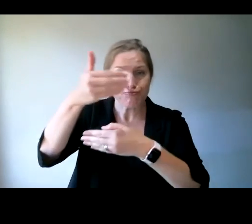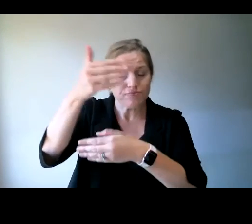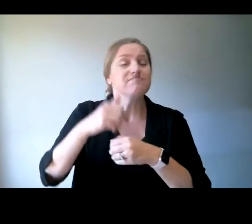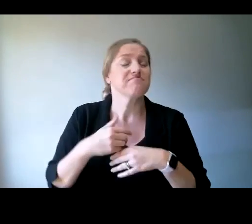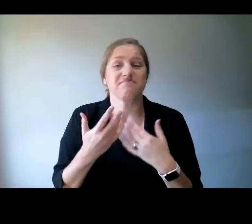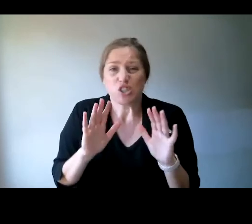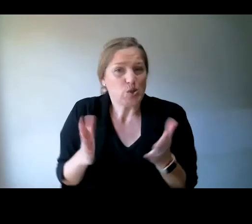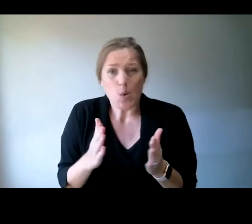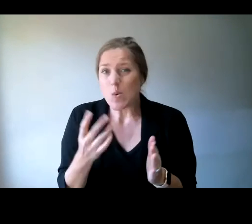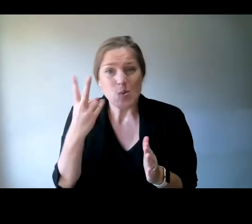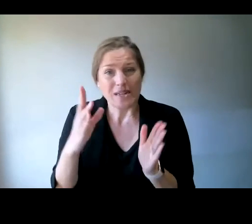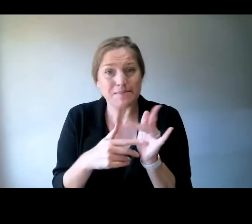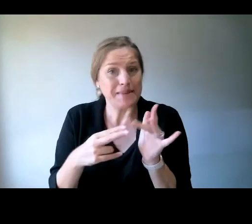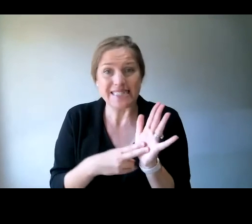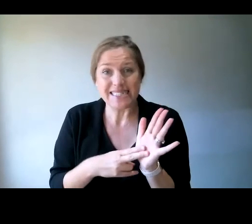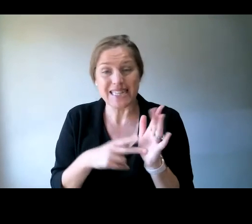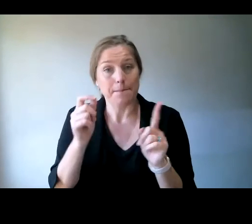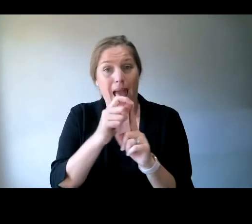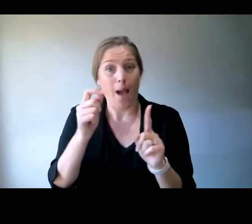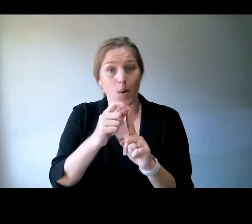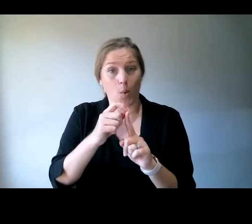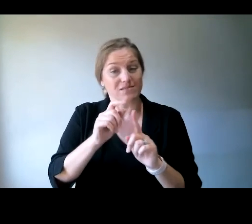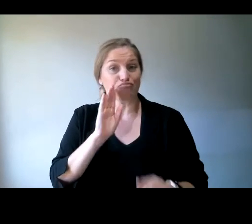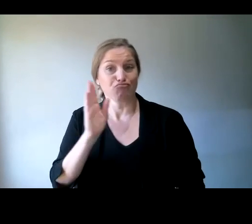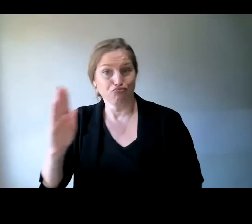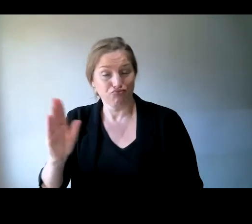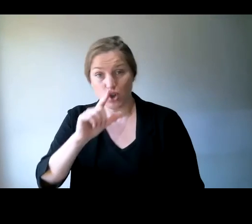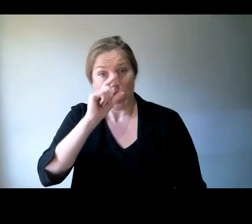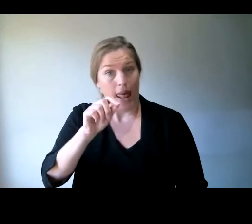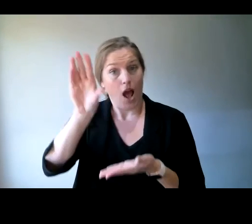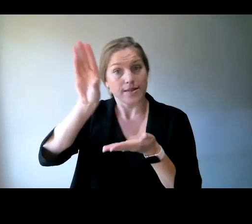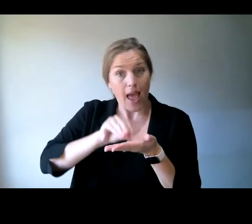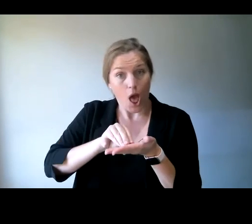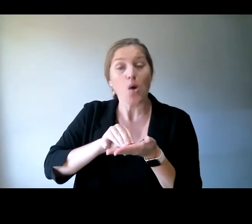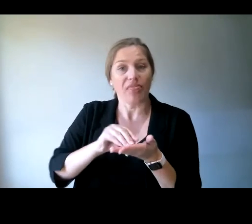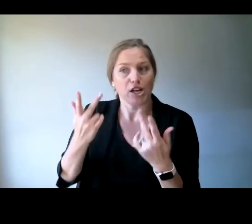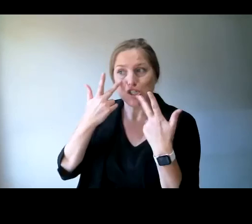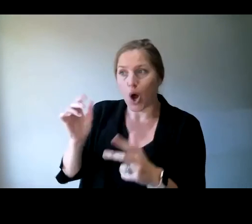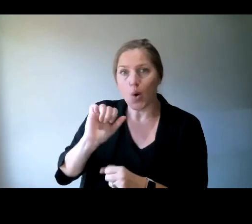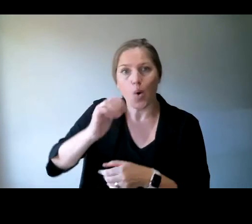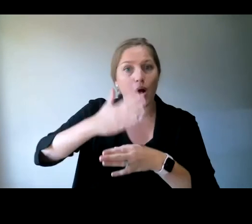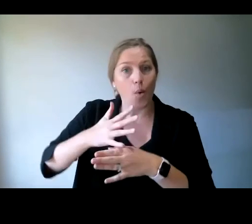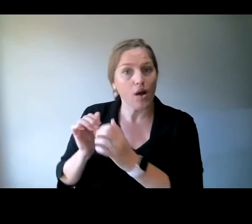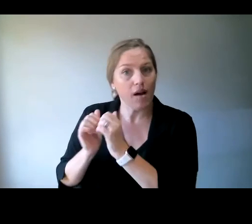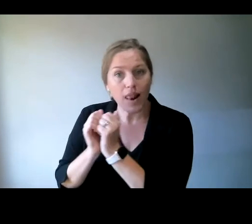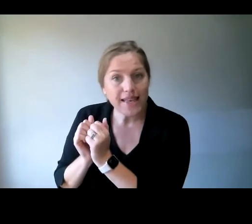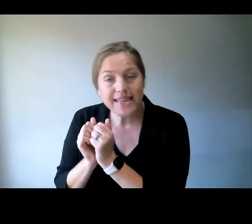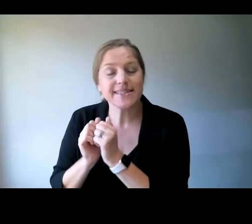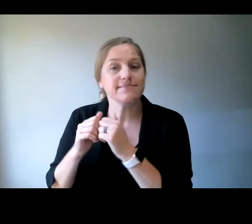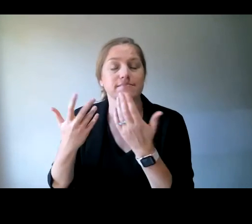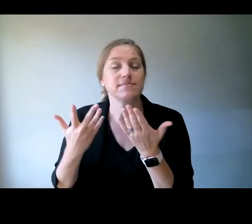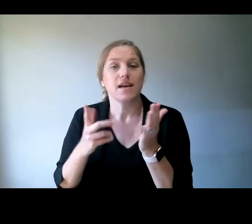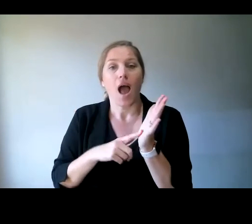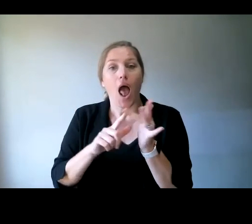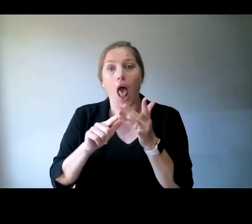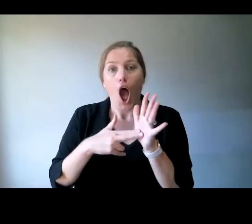PowerPoint presentation that you can download and use if you'd like to present it to your colleagues, Lions Club, Rotary, whoever you